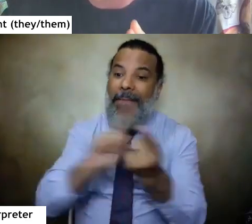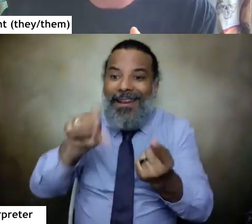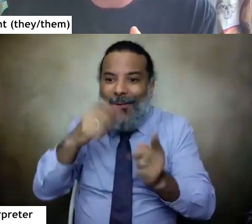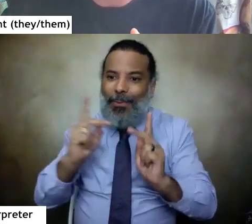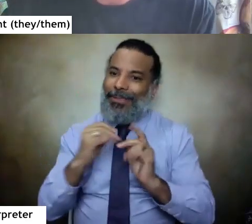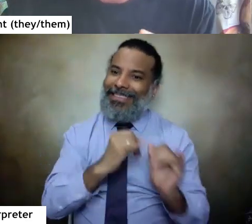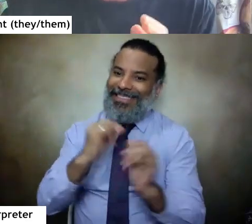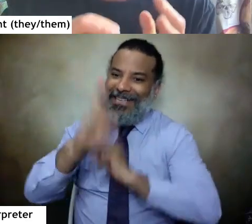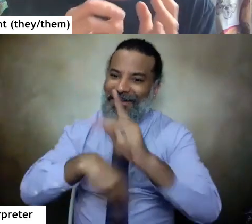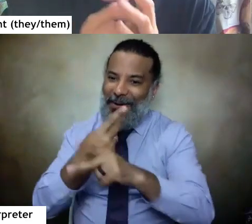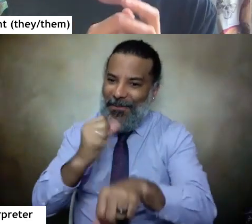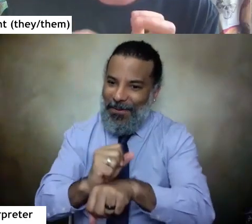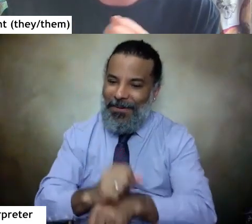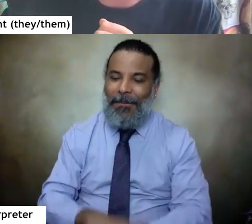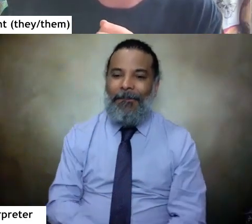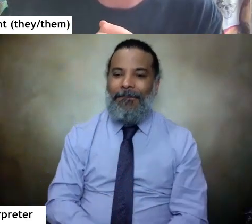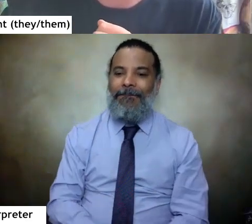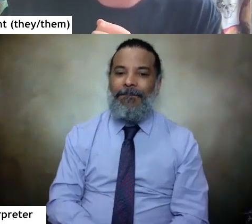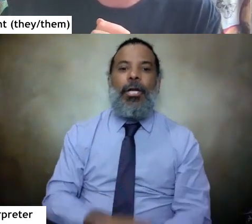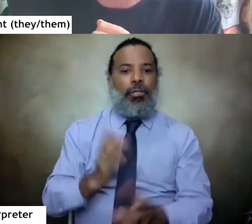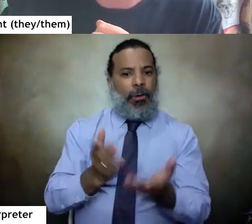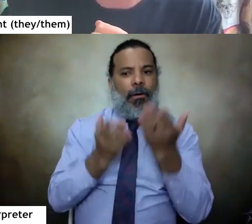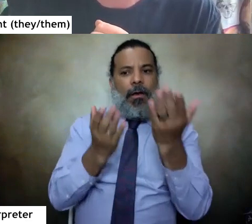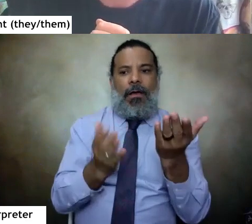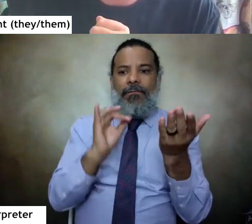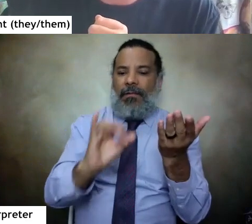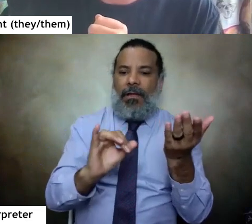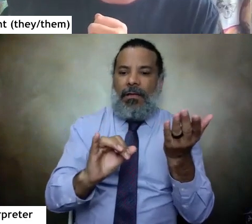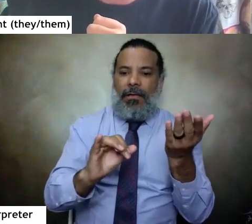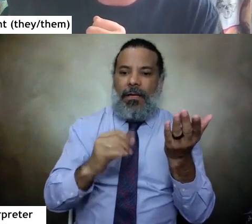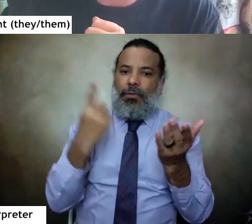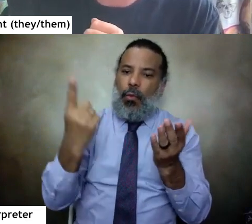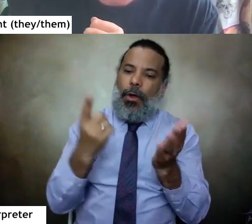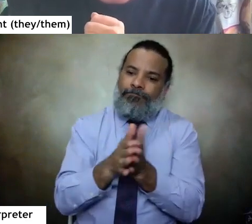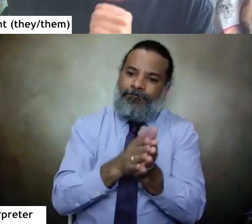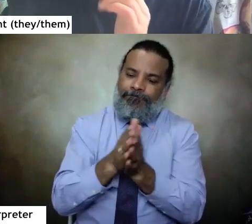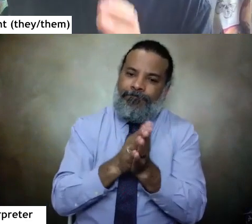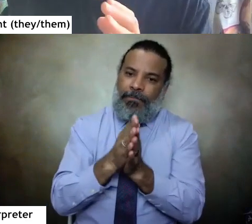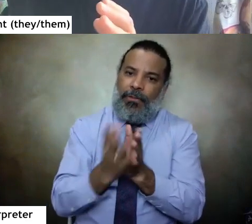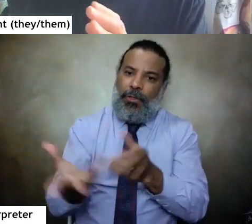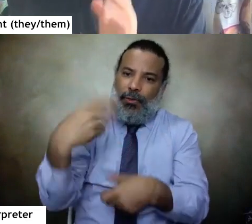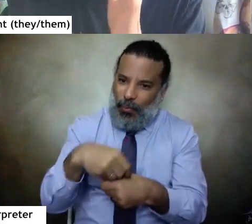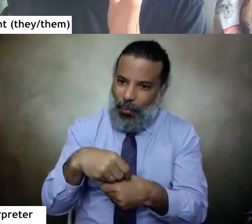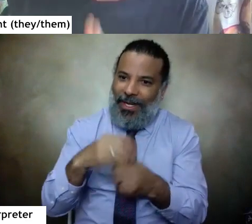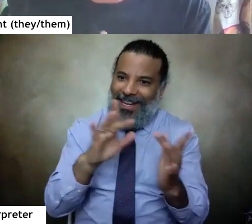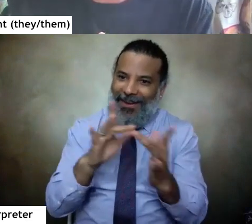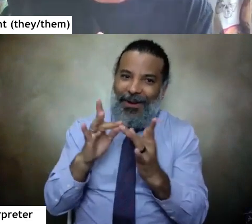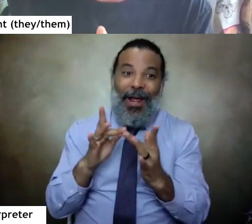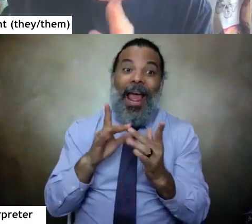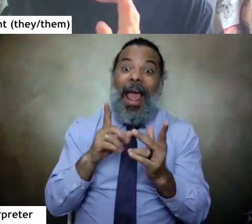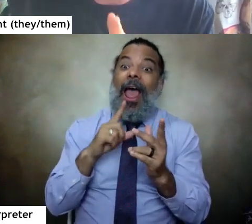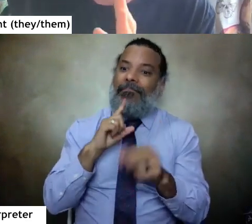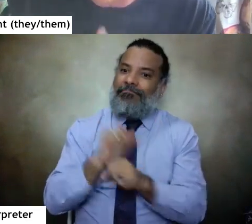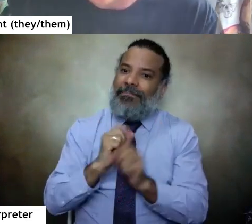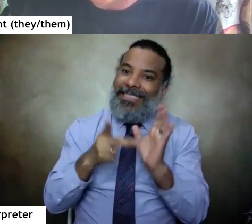the same work. So we offered this art as an incentive to joining the network, and as a result, we doubled